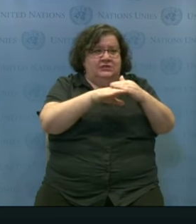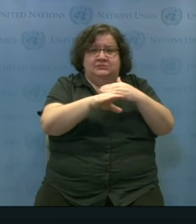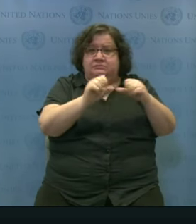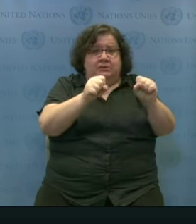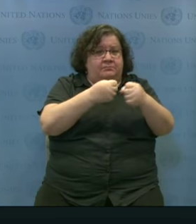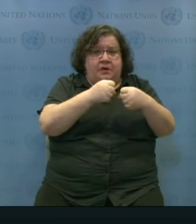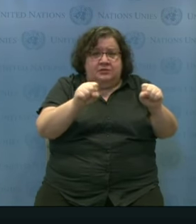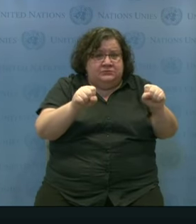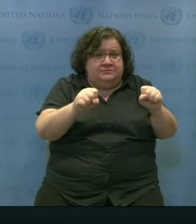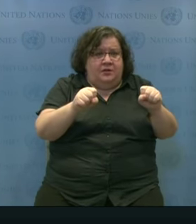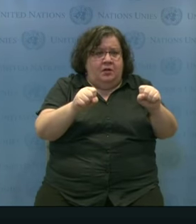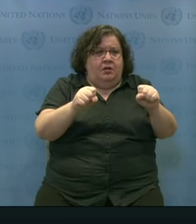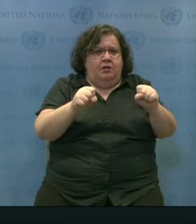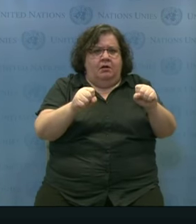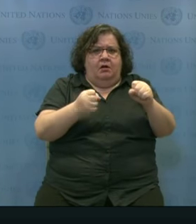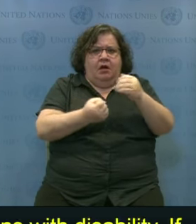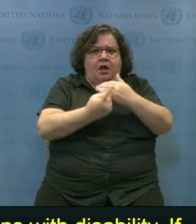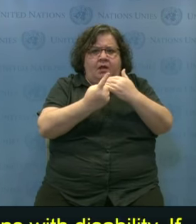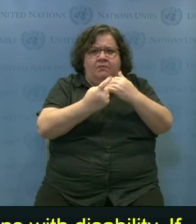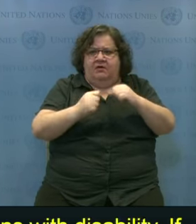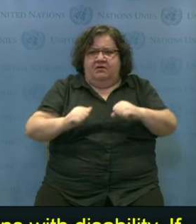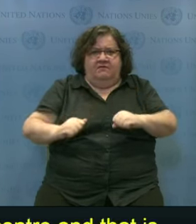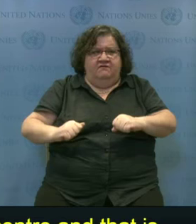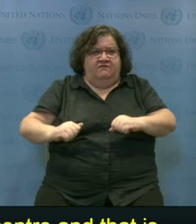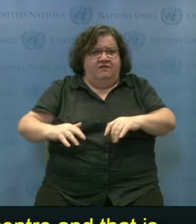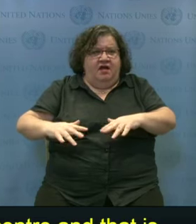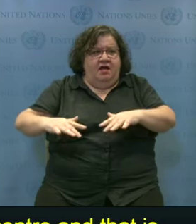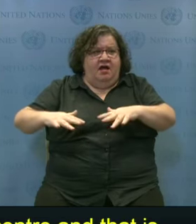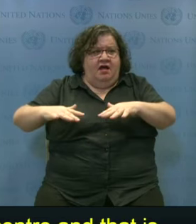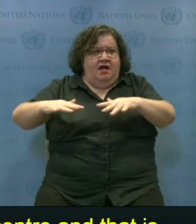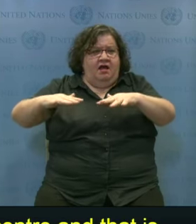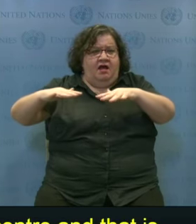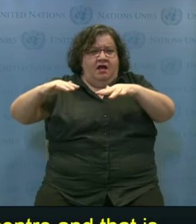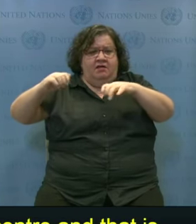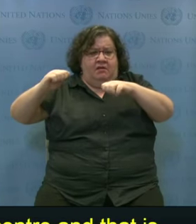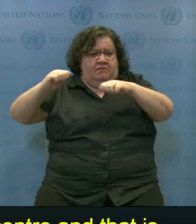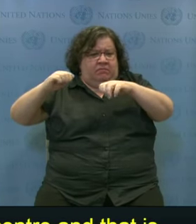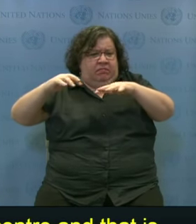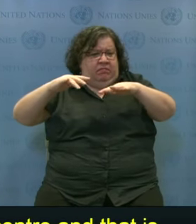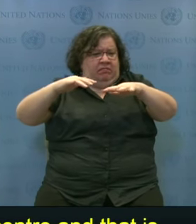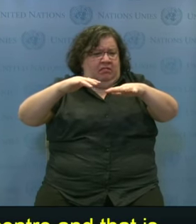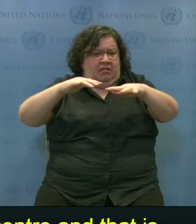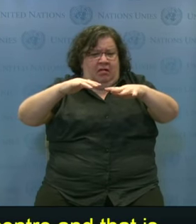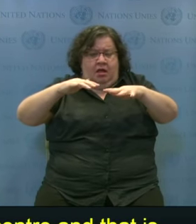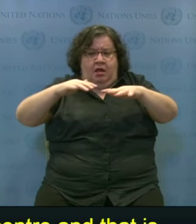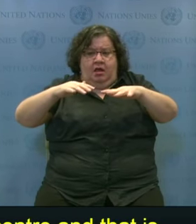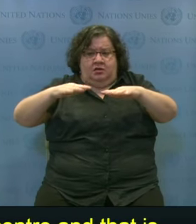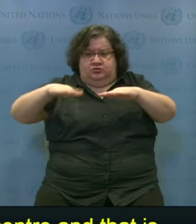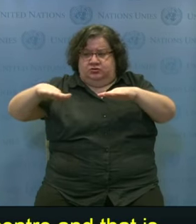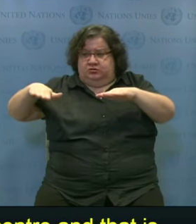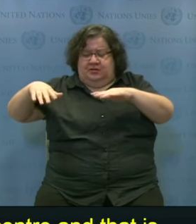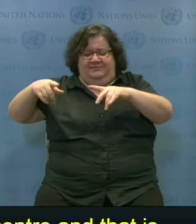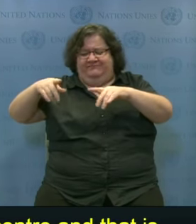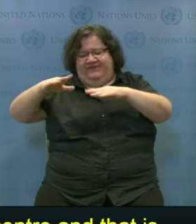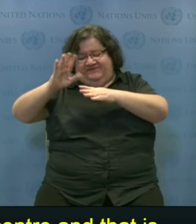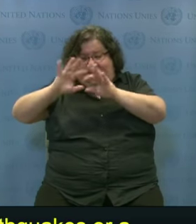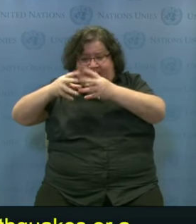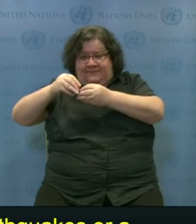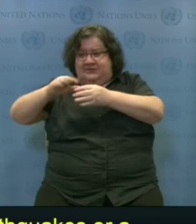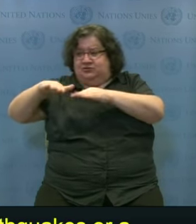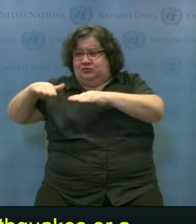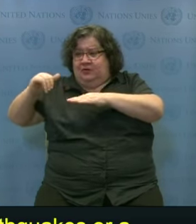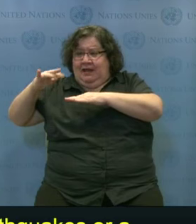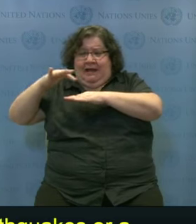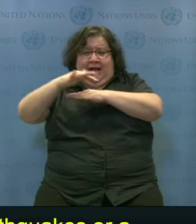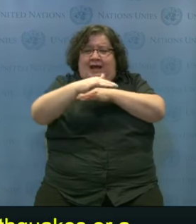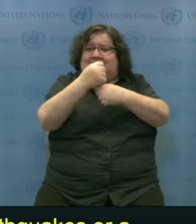are used as evacuation centers, we don't need to be very, very informed and technical